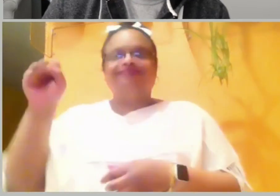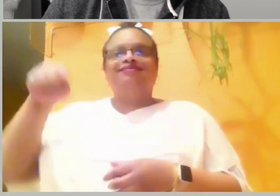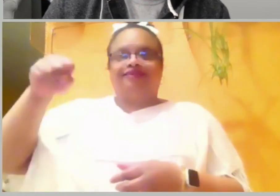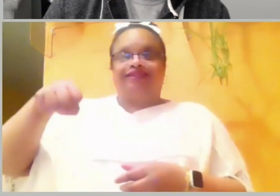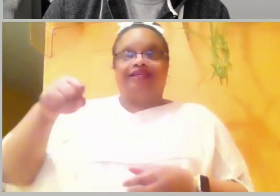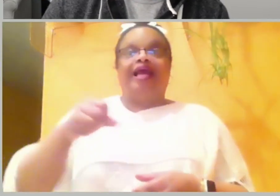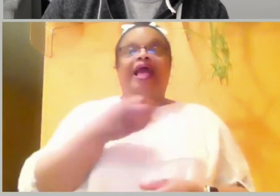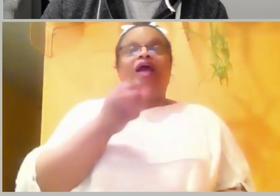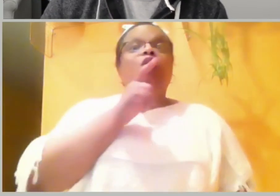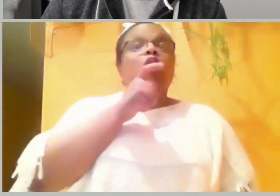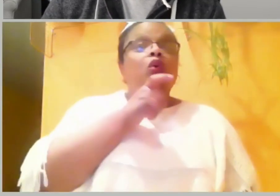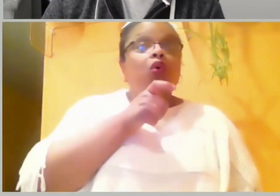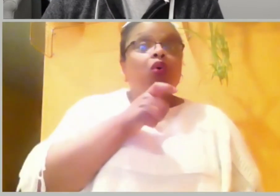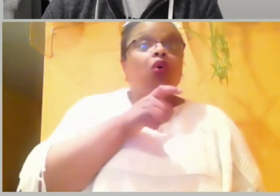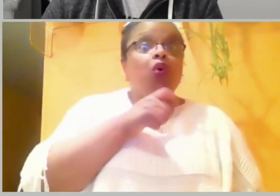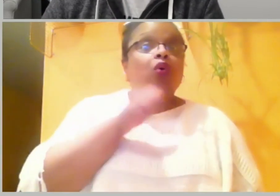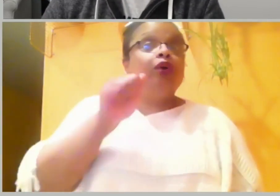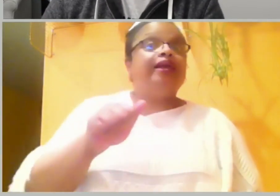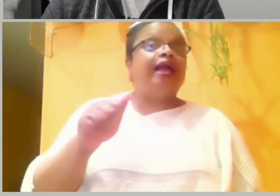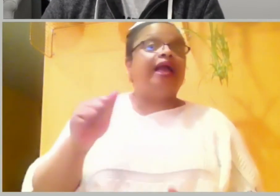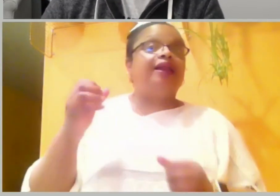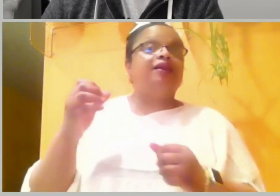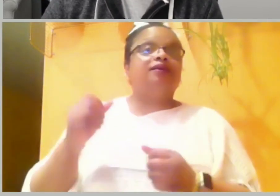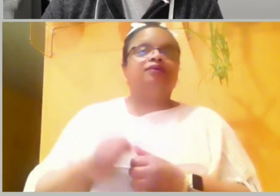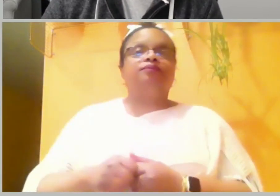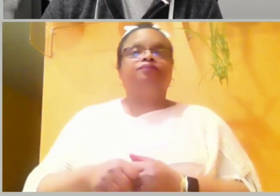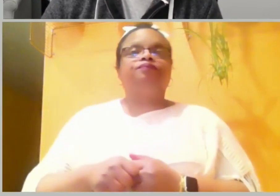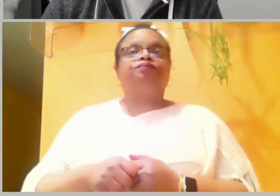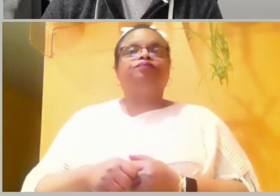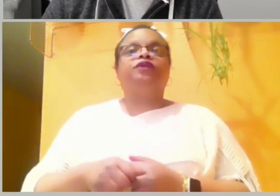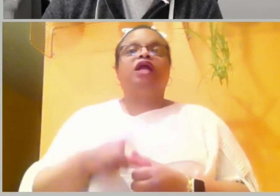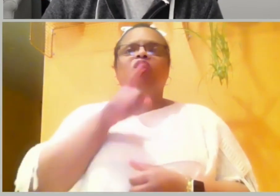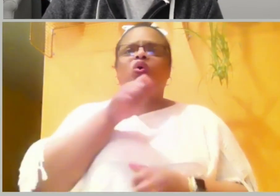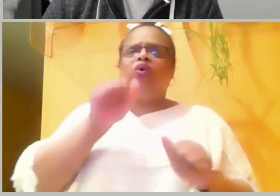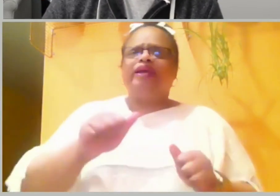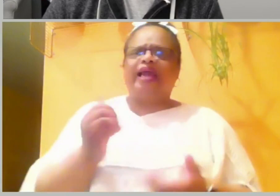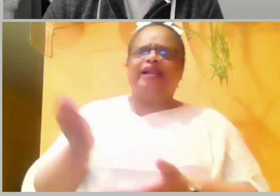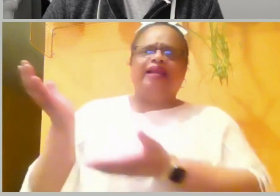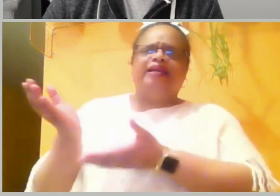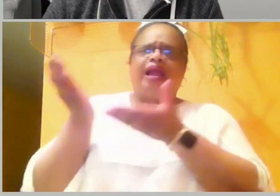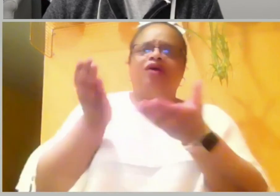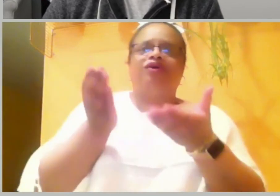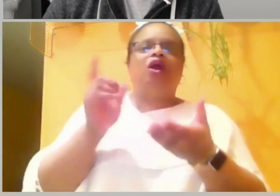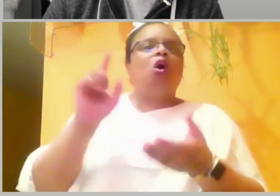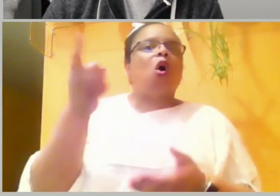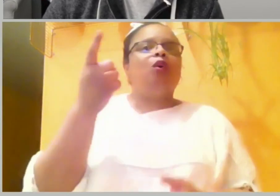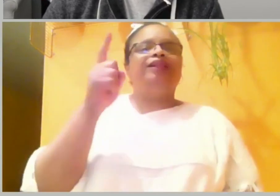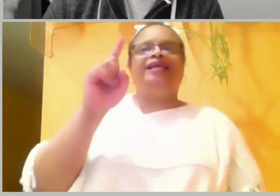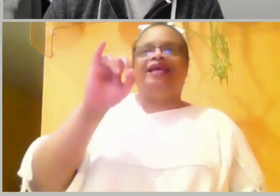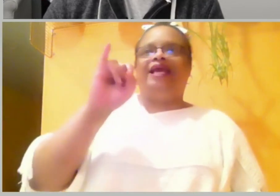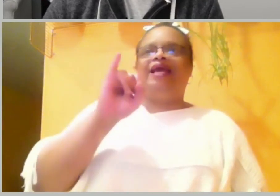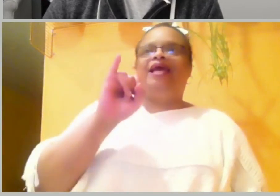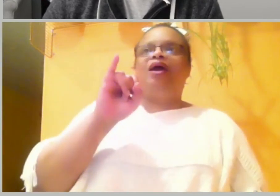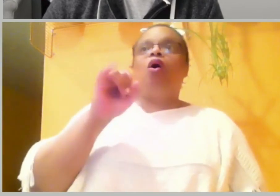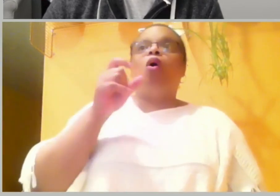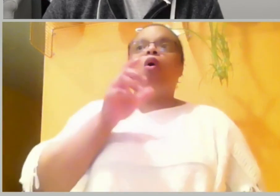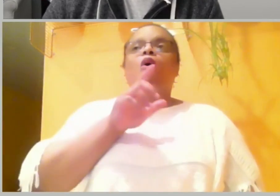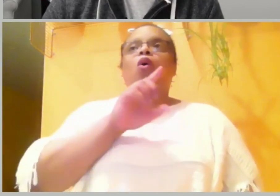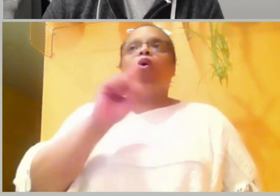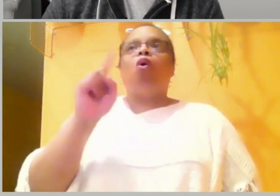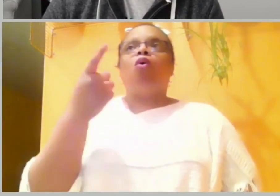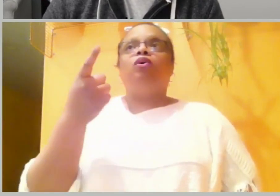the Ark. In 2 Samuel, the Israelites got this idea of putting the Ark on a cart from the Philistines.